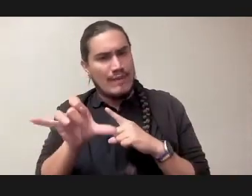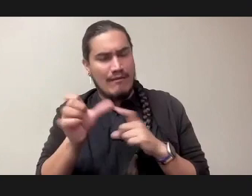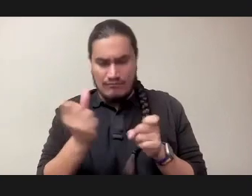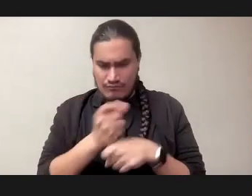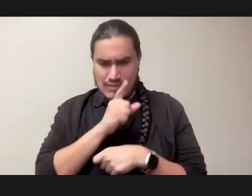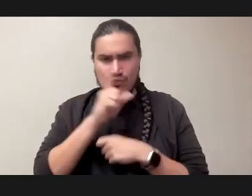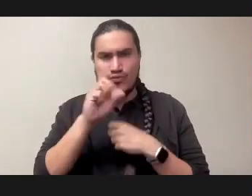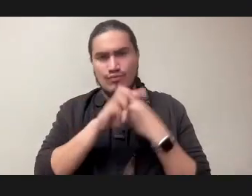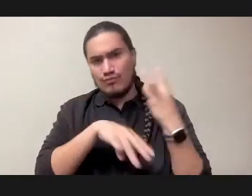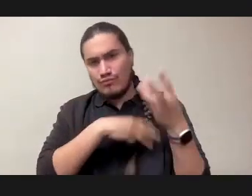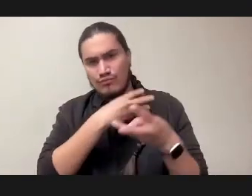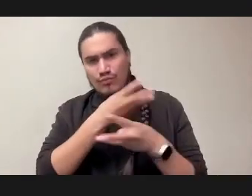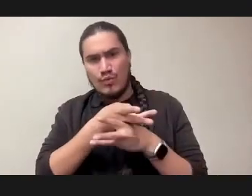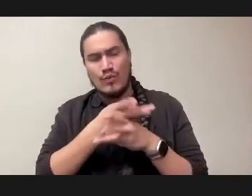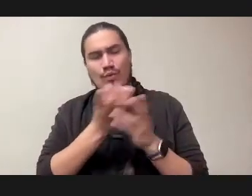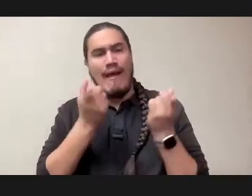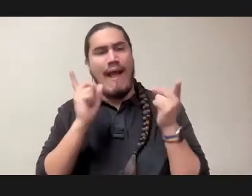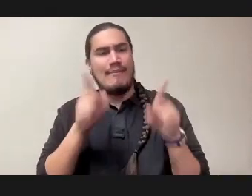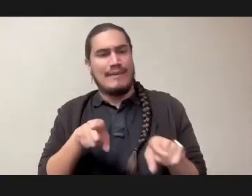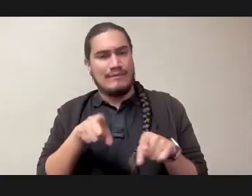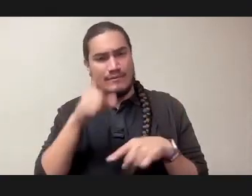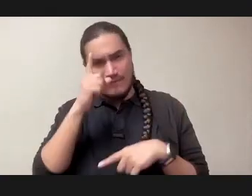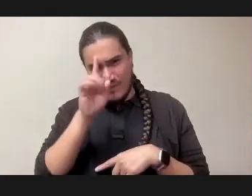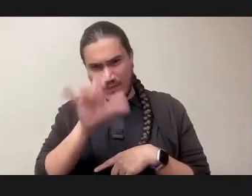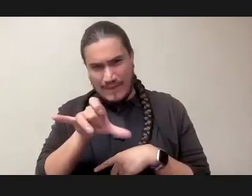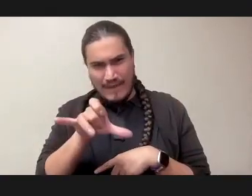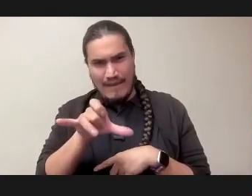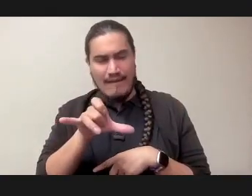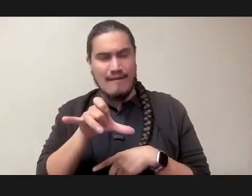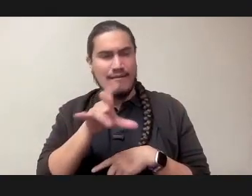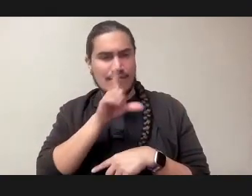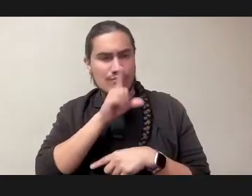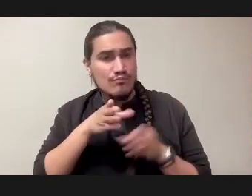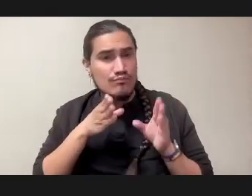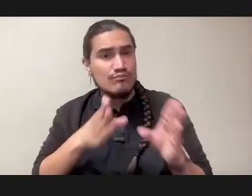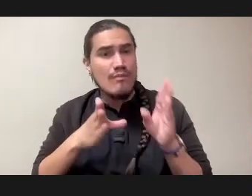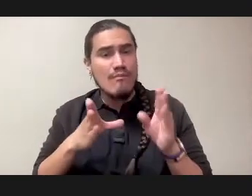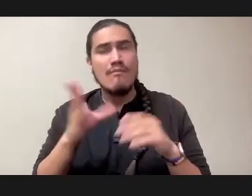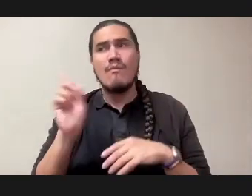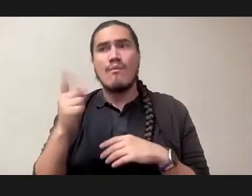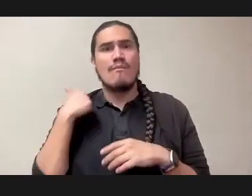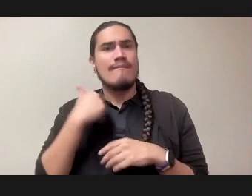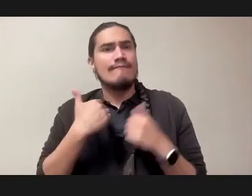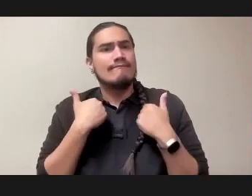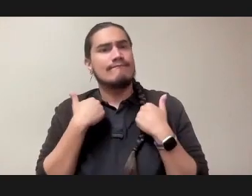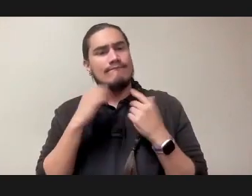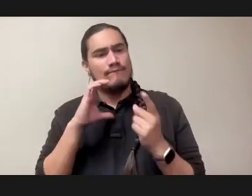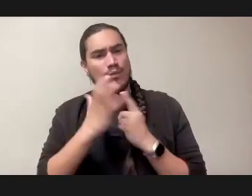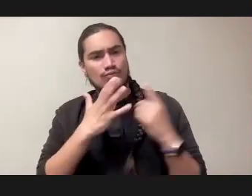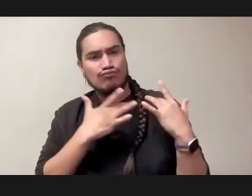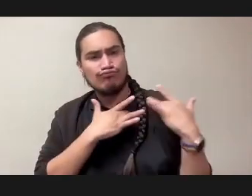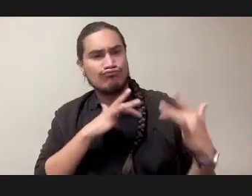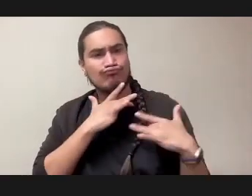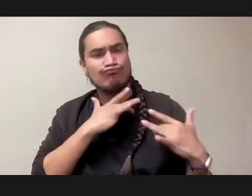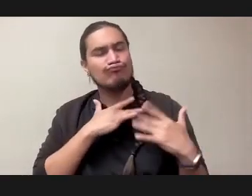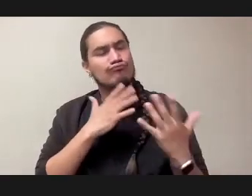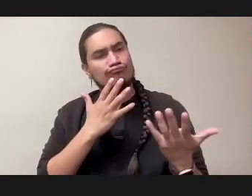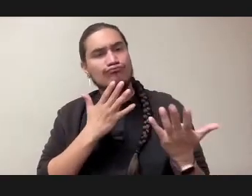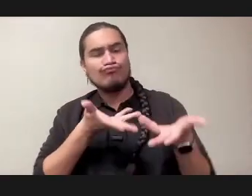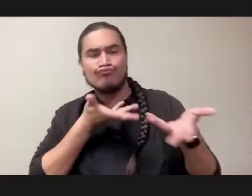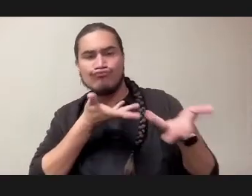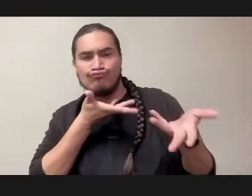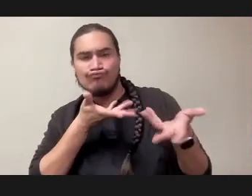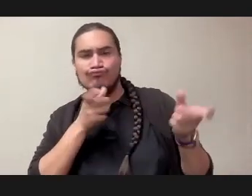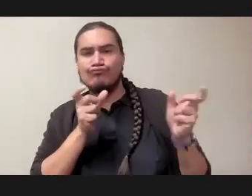happen in a very practical and real way that's culturally sensitive, where we can have conversations,